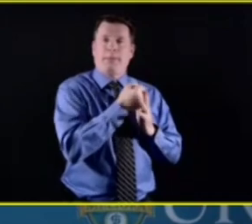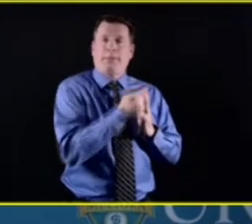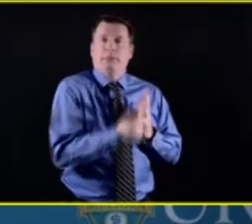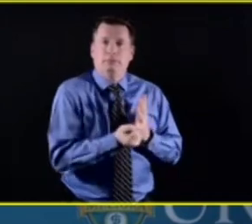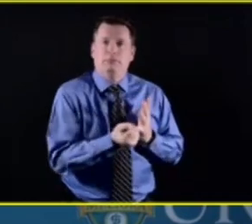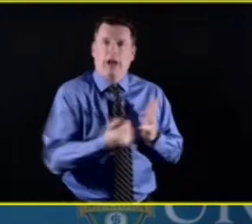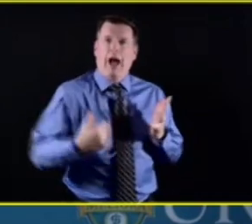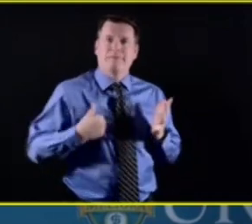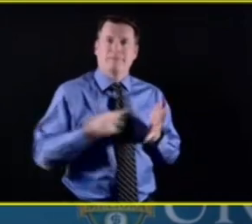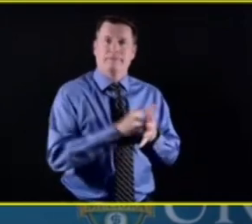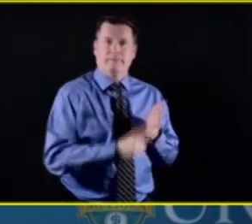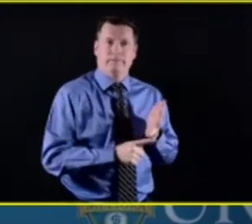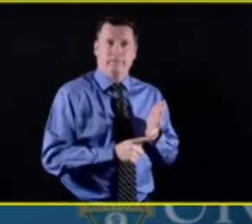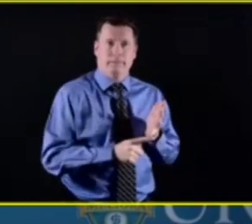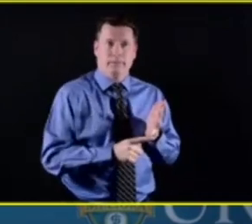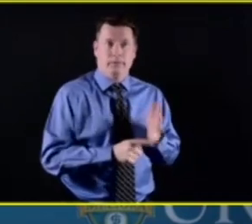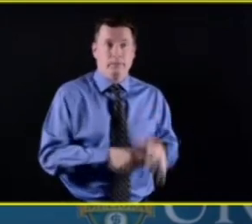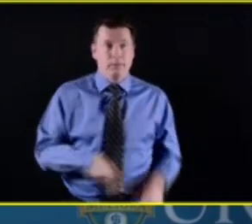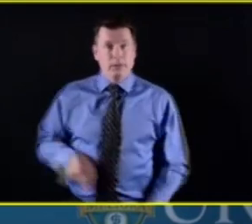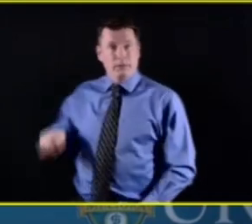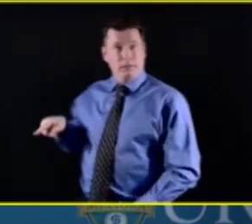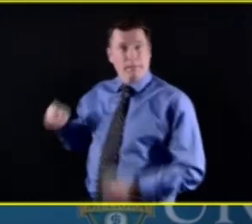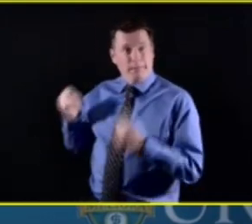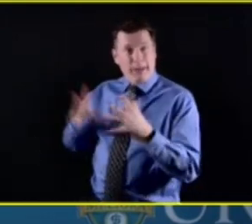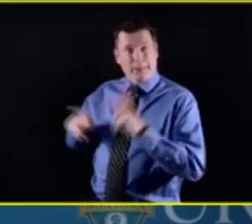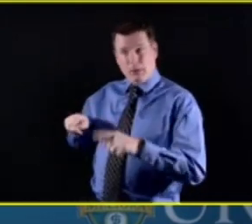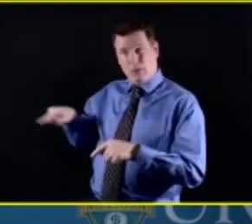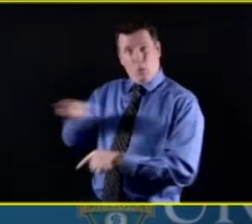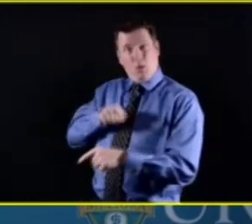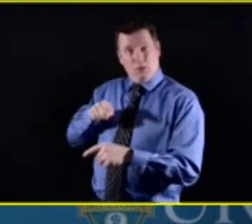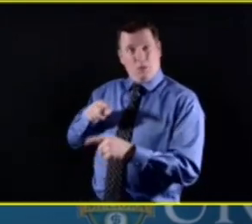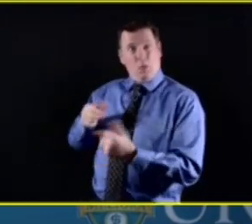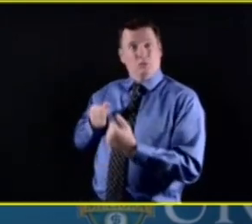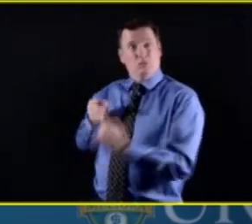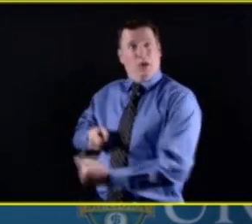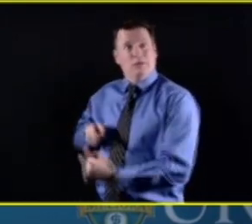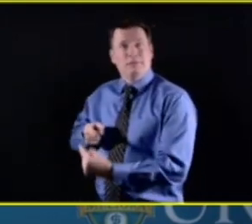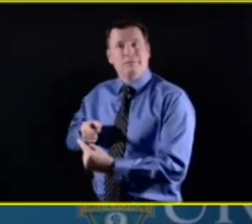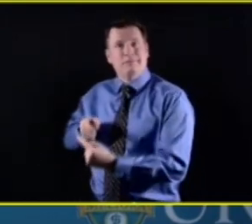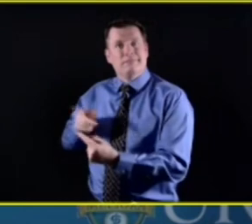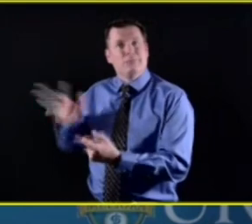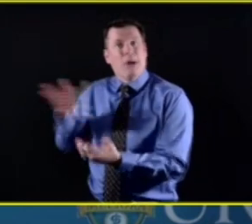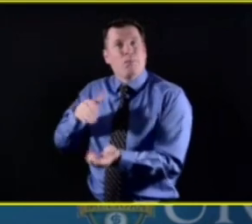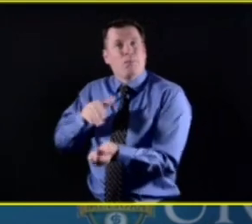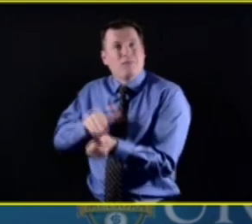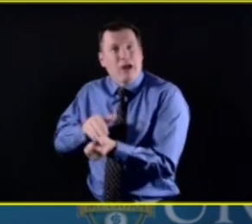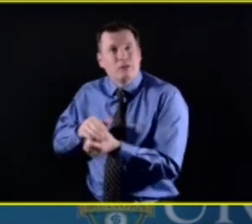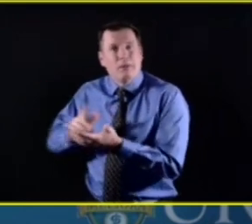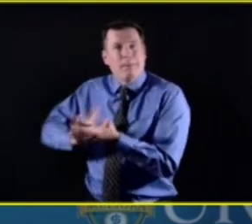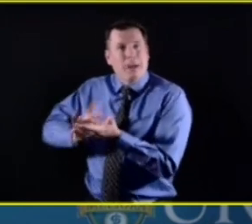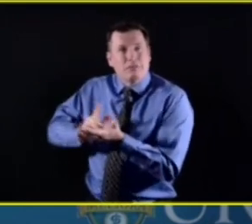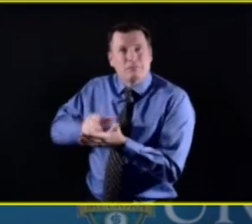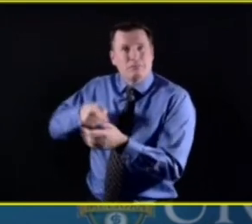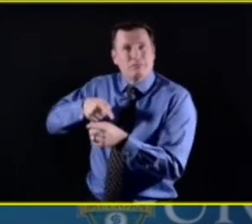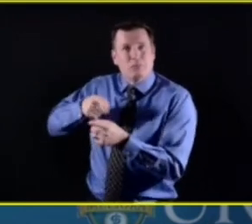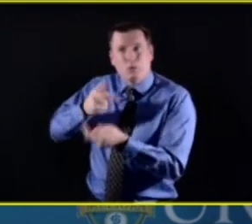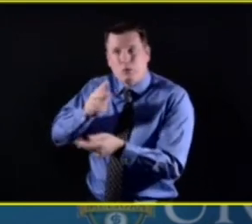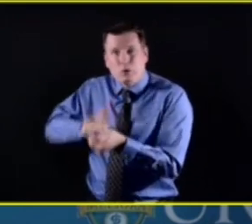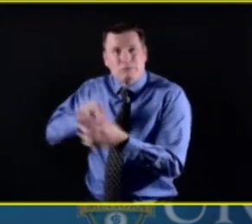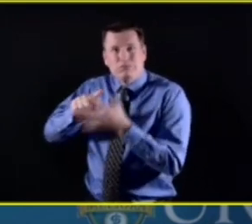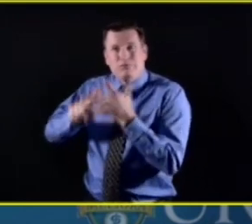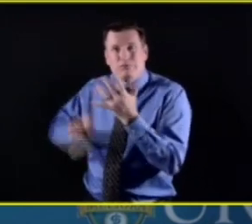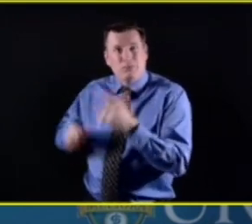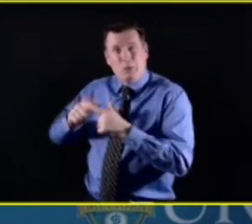of people, the providers taking care of the individuals with COVID who are sick or certainly experiencing that as well.